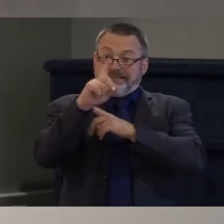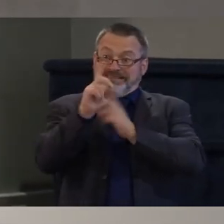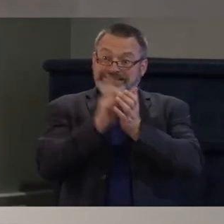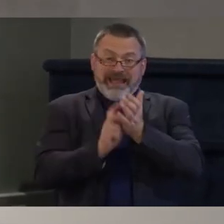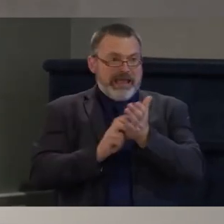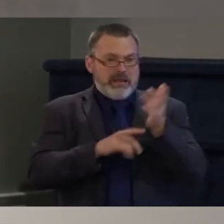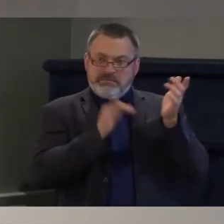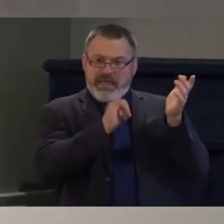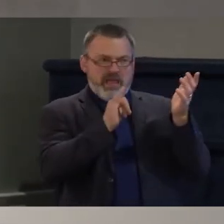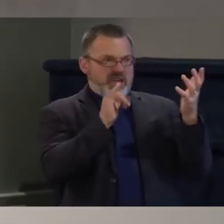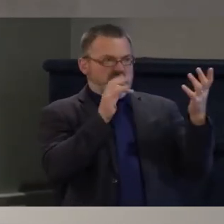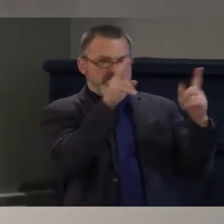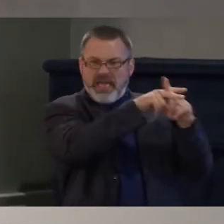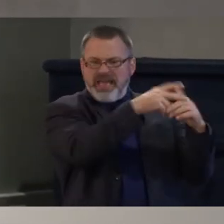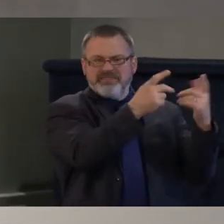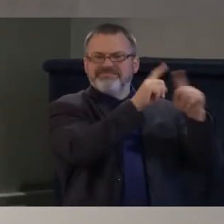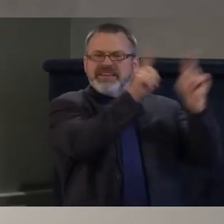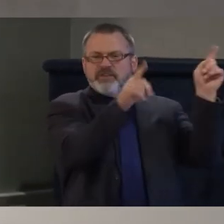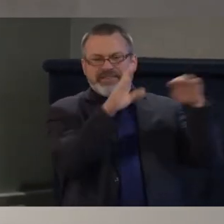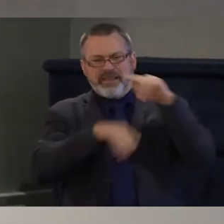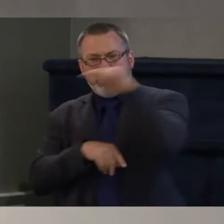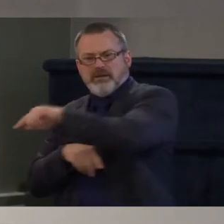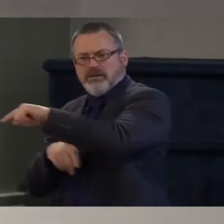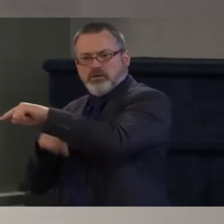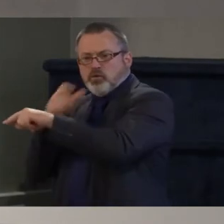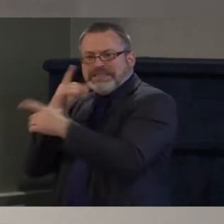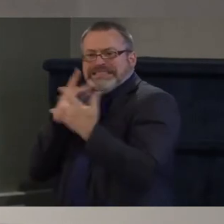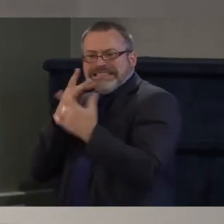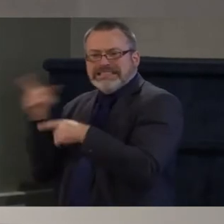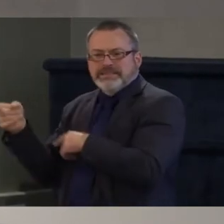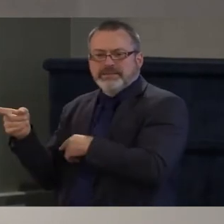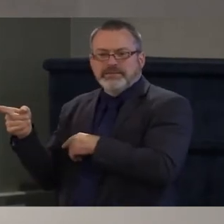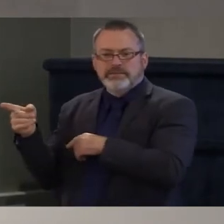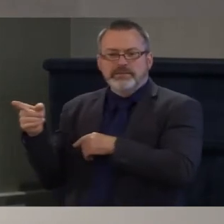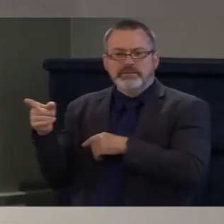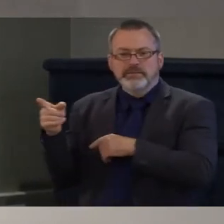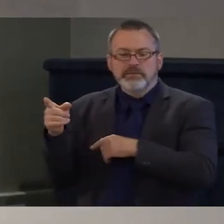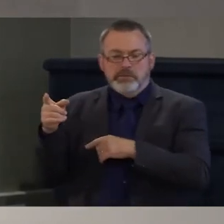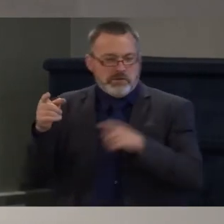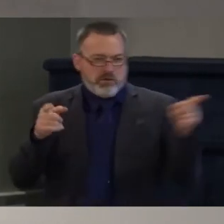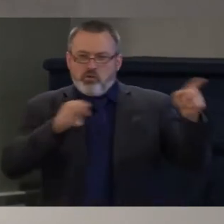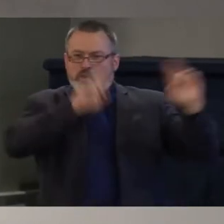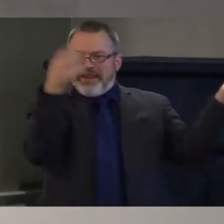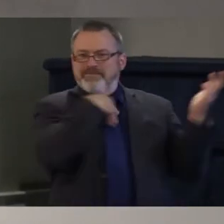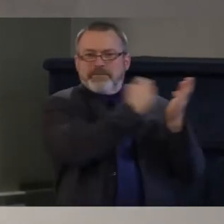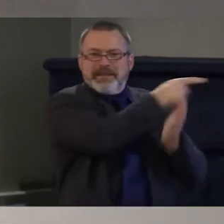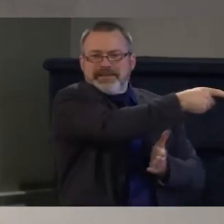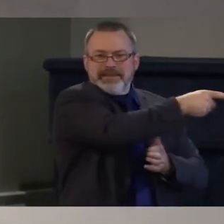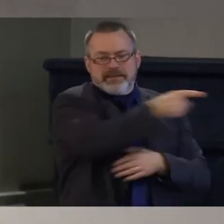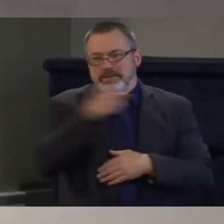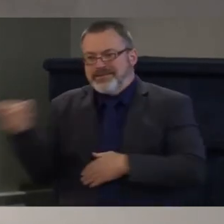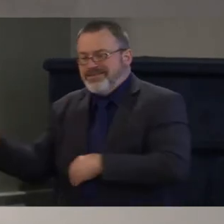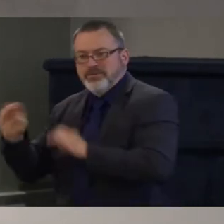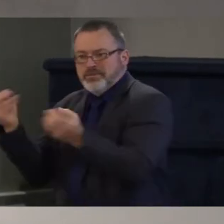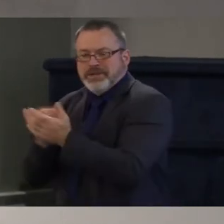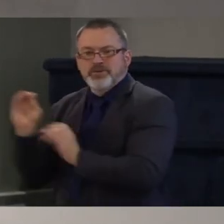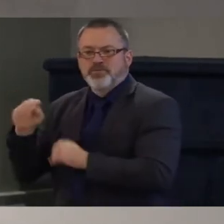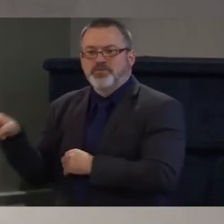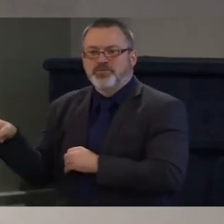small businesses, for businesses that meet certain criteria, run